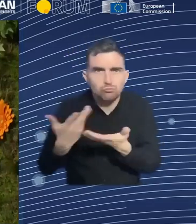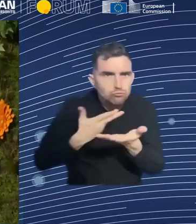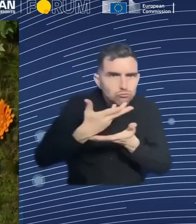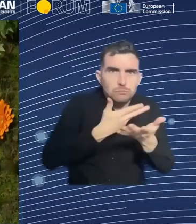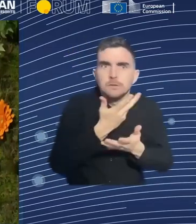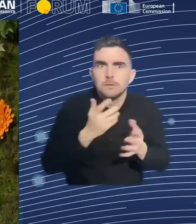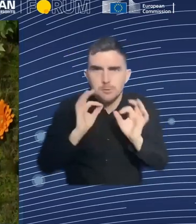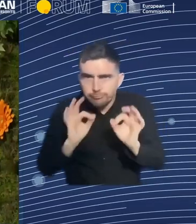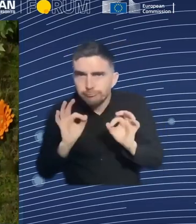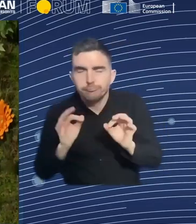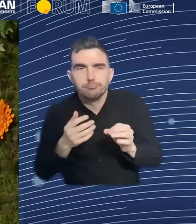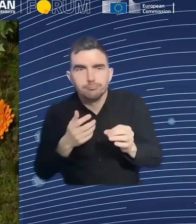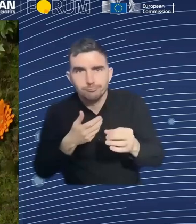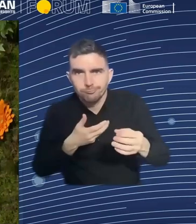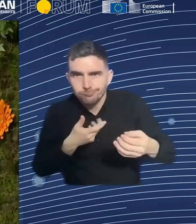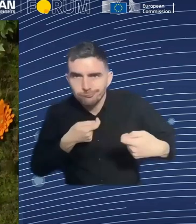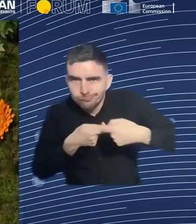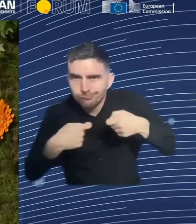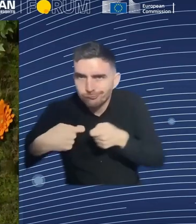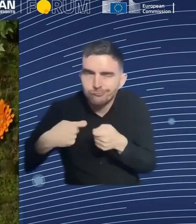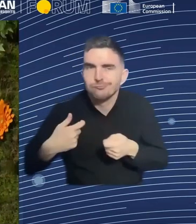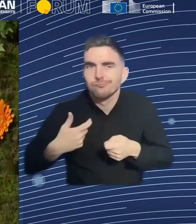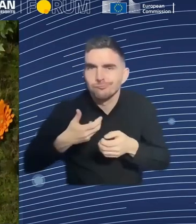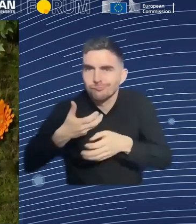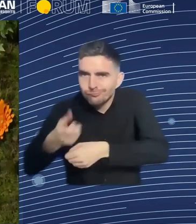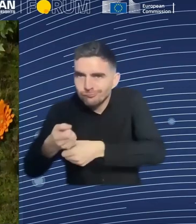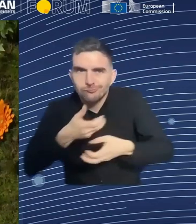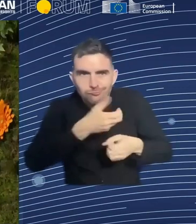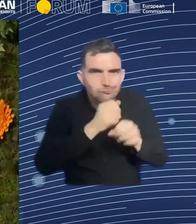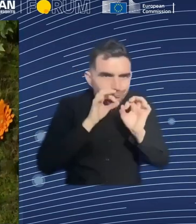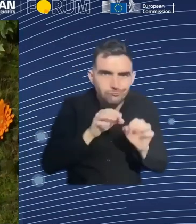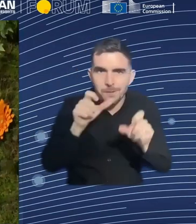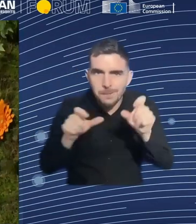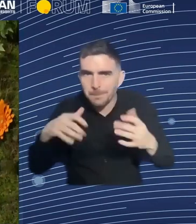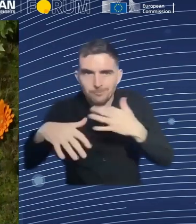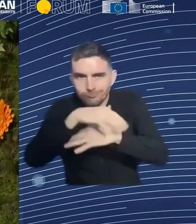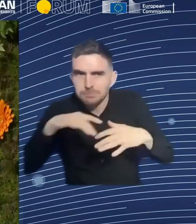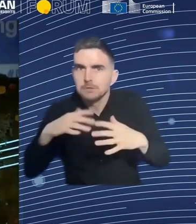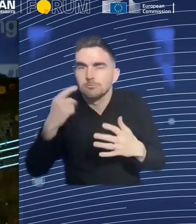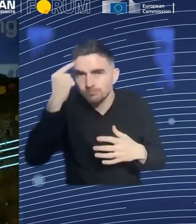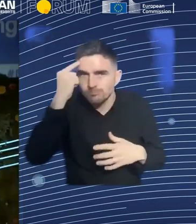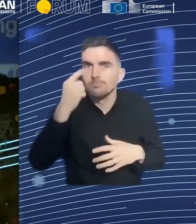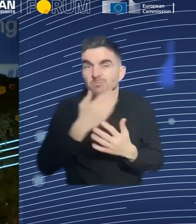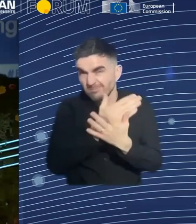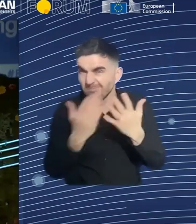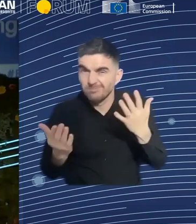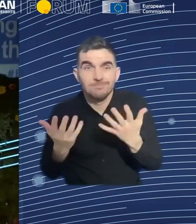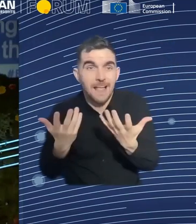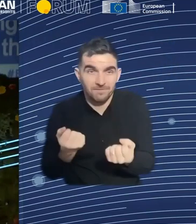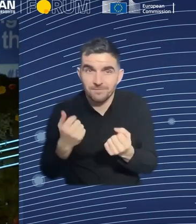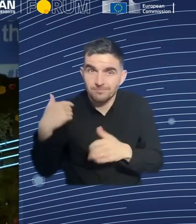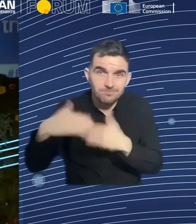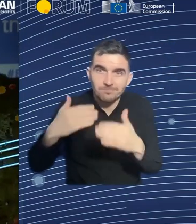technicalities of knowing data science data and all of that kind of things. I think anybody who's